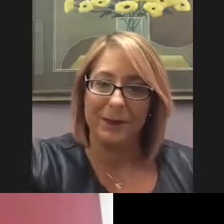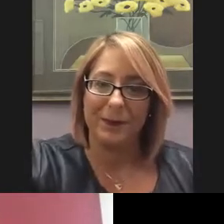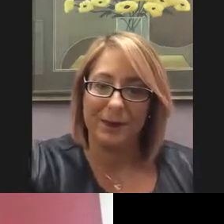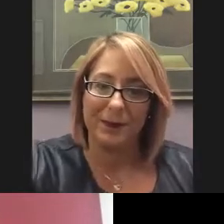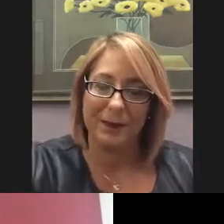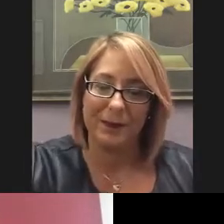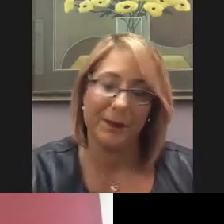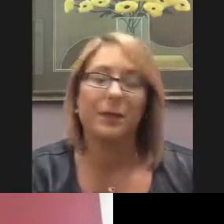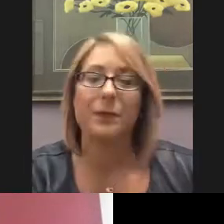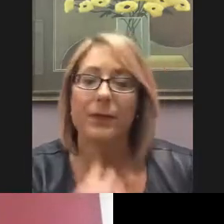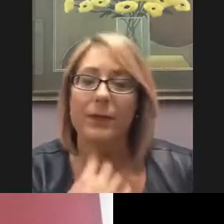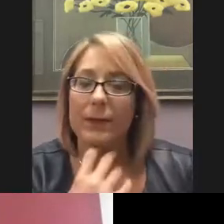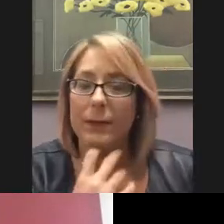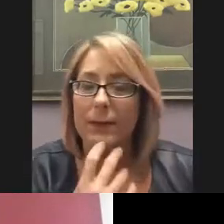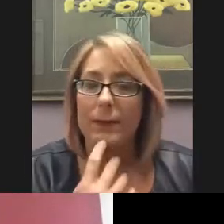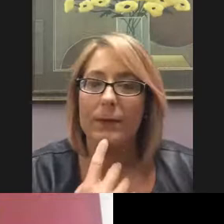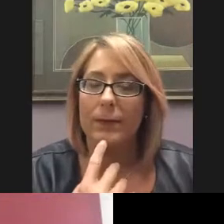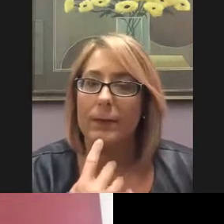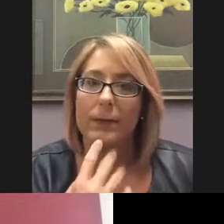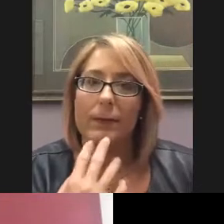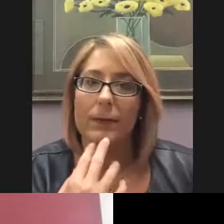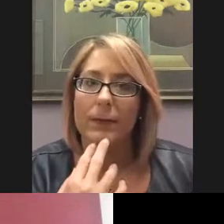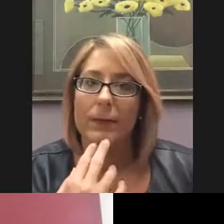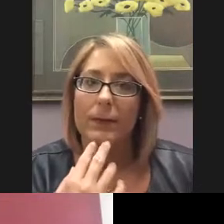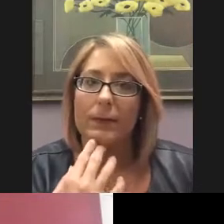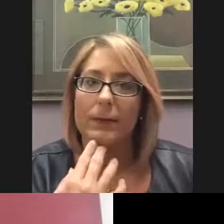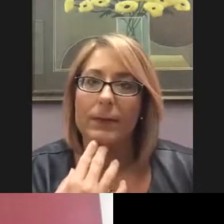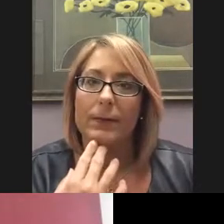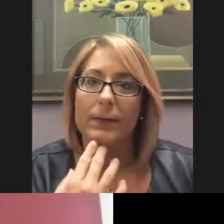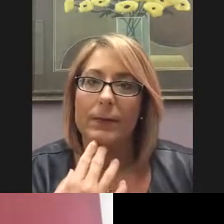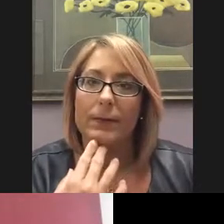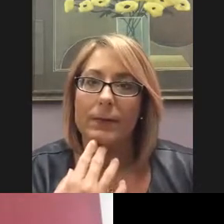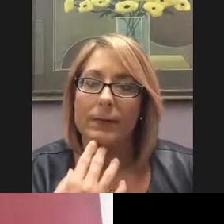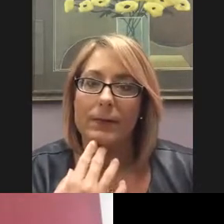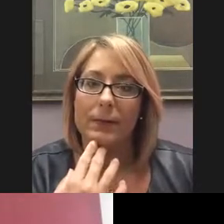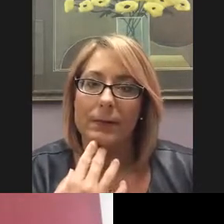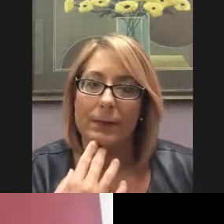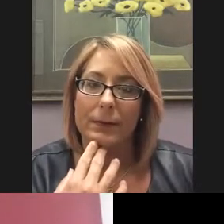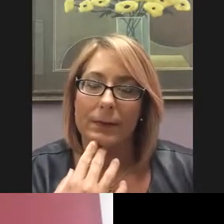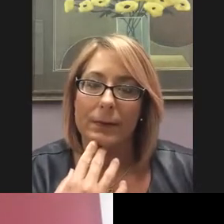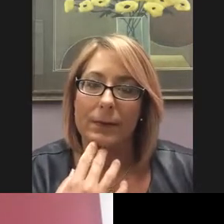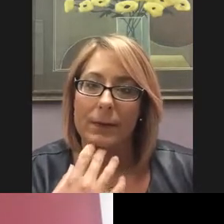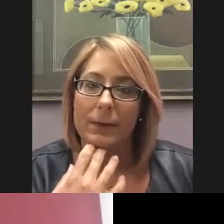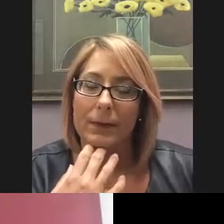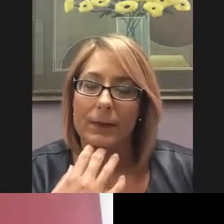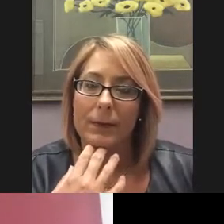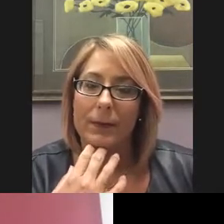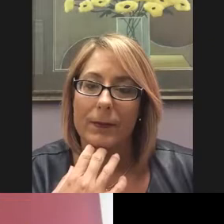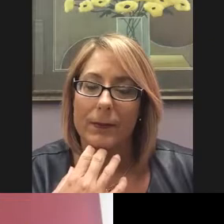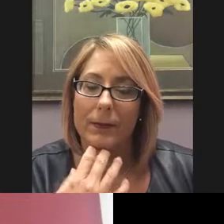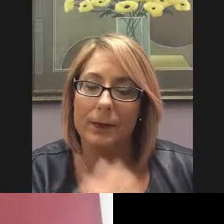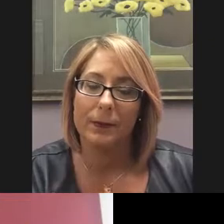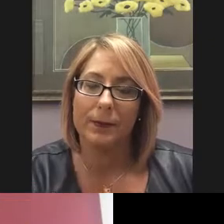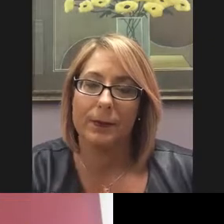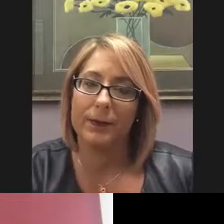posted on our website as well as on our Facebook pages, so you can feel free to catch any additional information there. Uh, we do plan on hosting